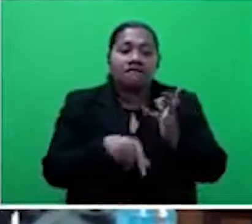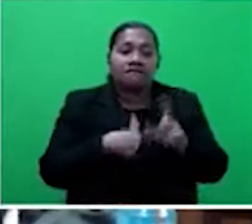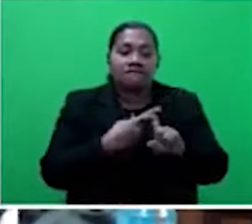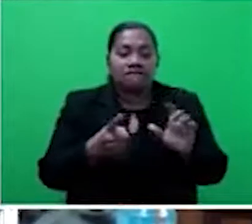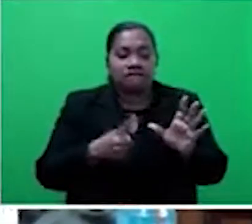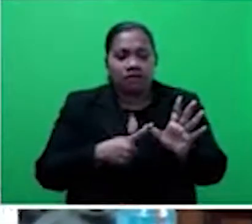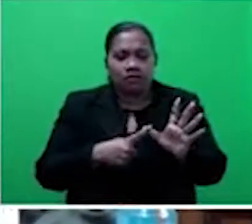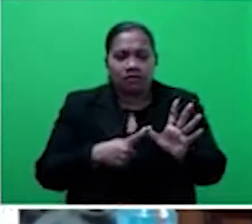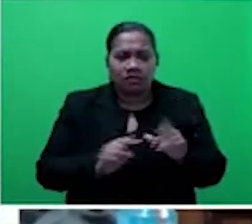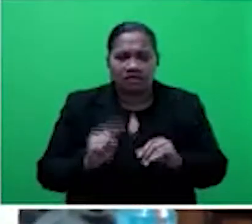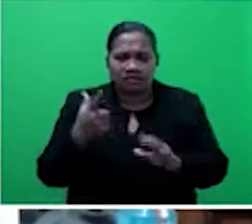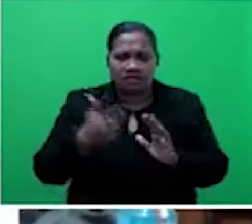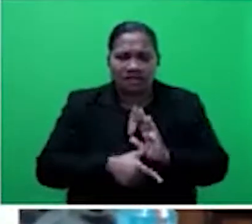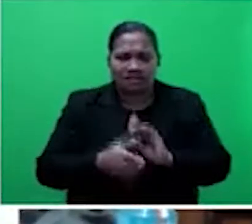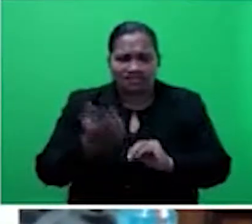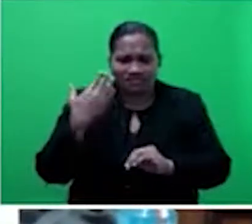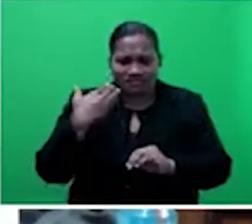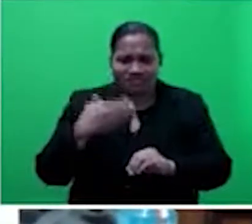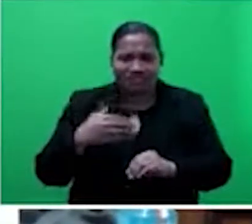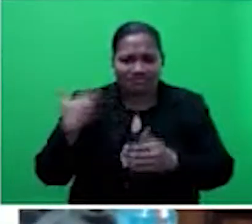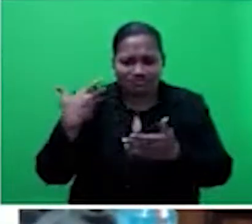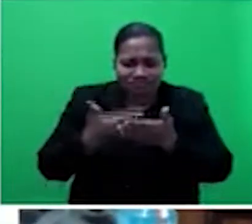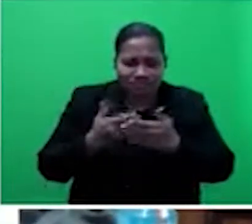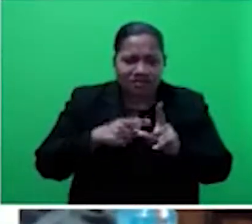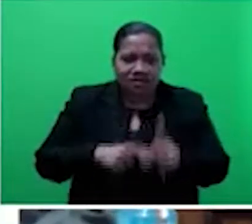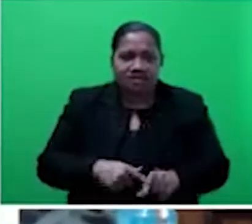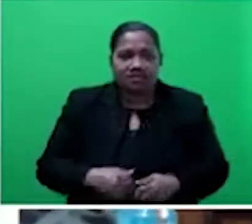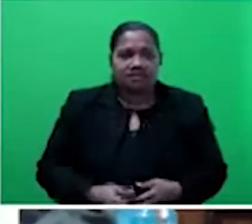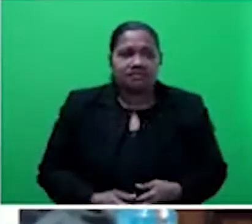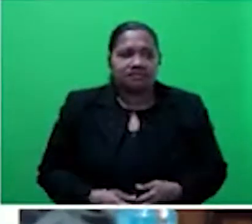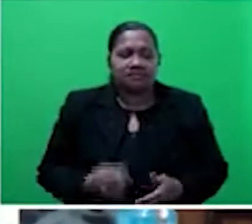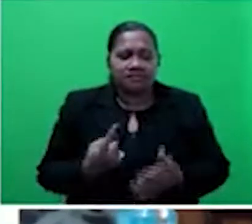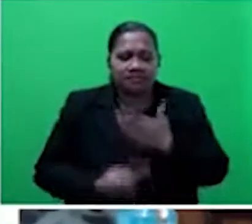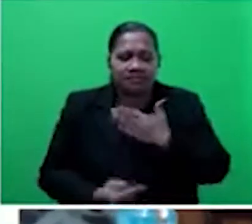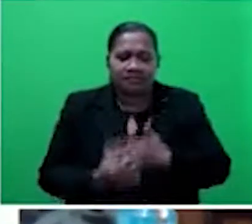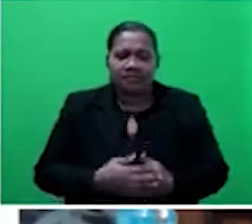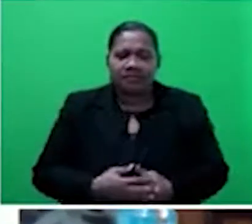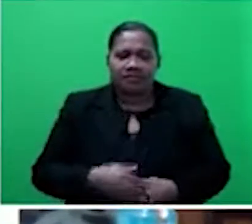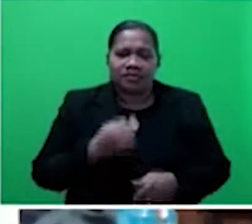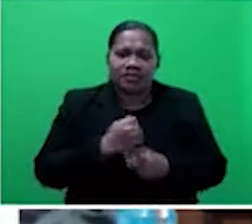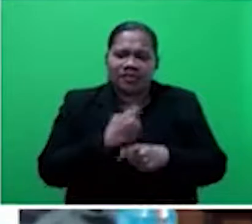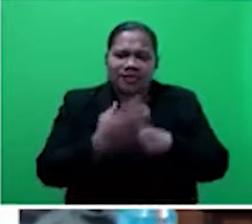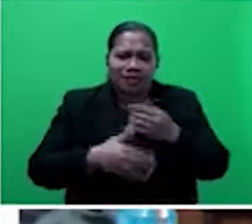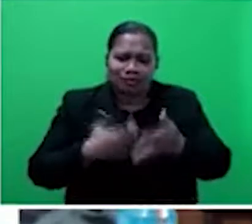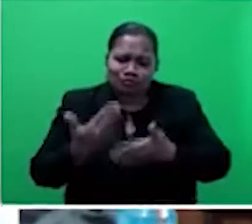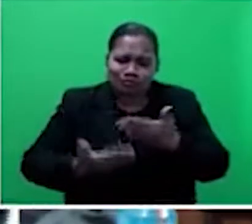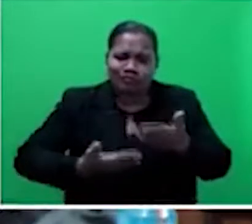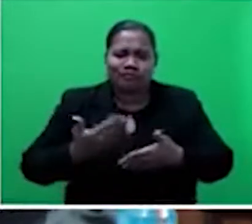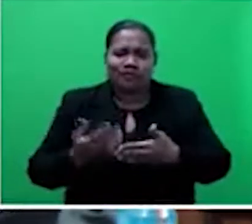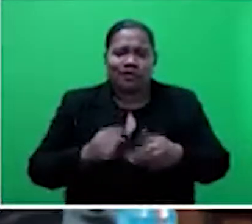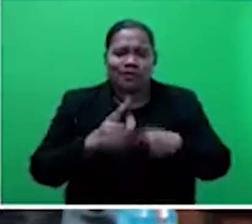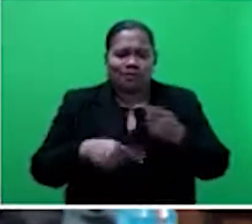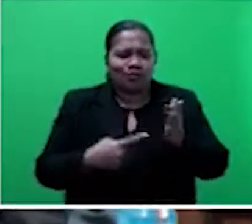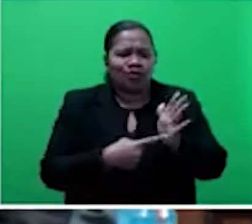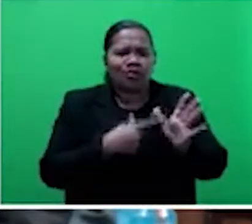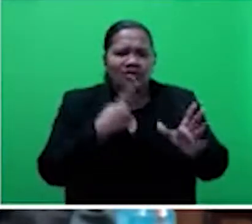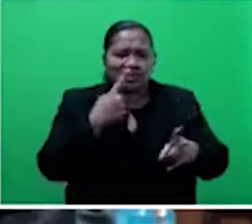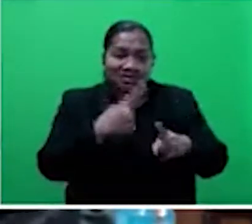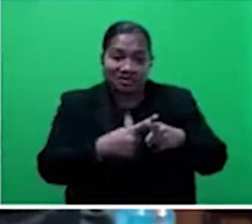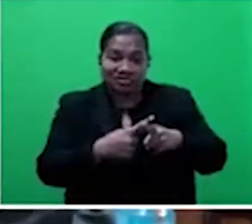gave a relatively comprehensive take on taxation. And obviously we know where that comes from.